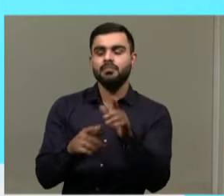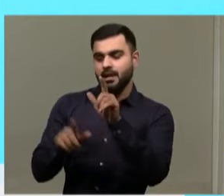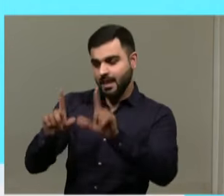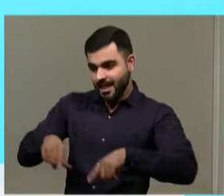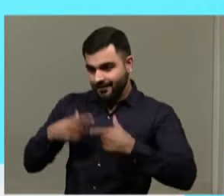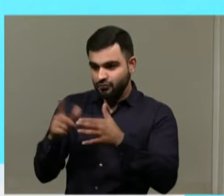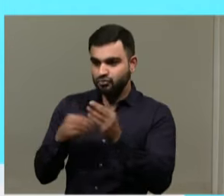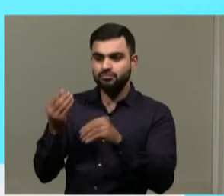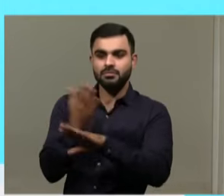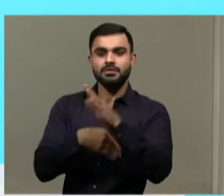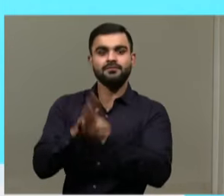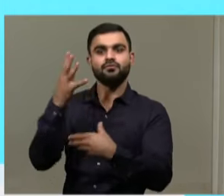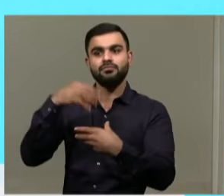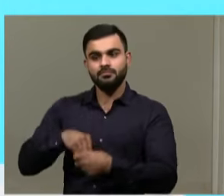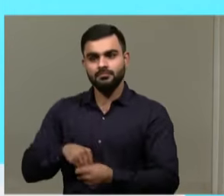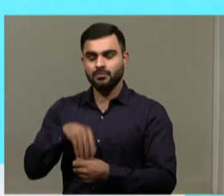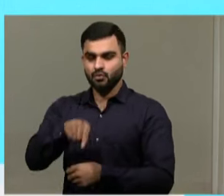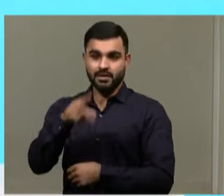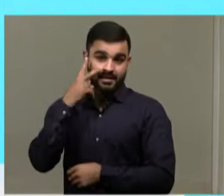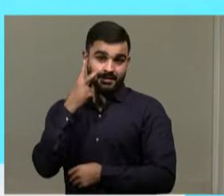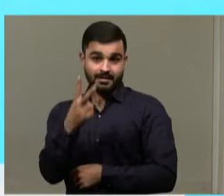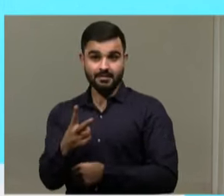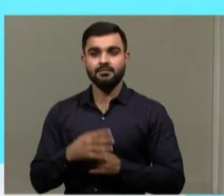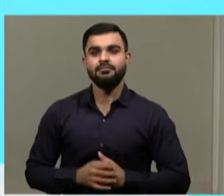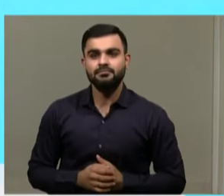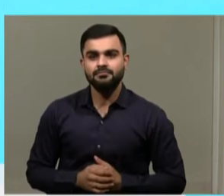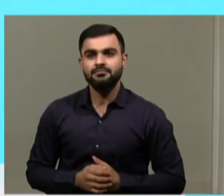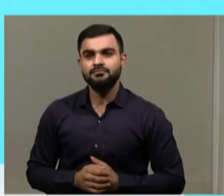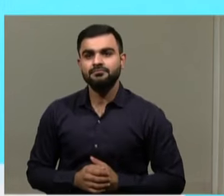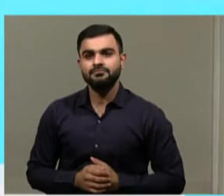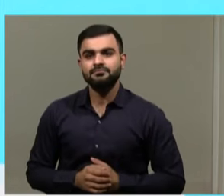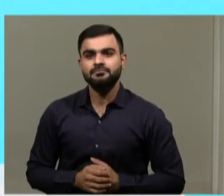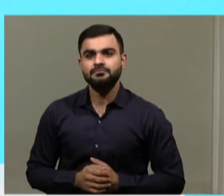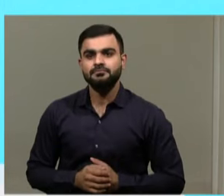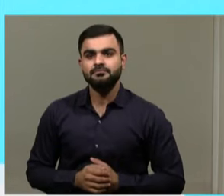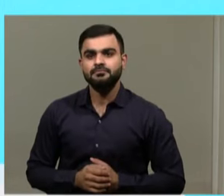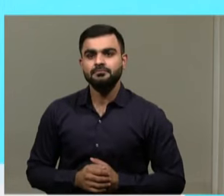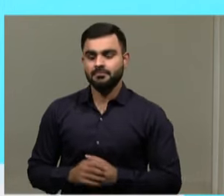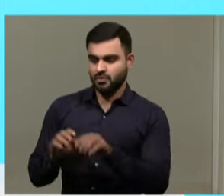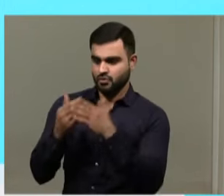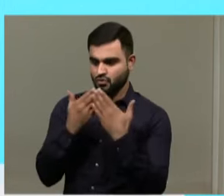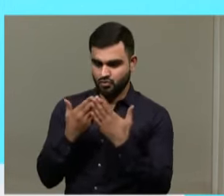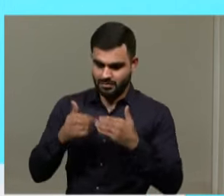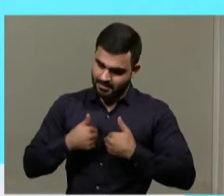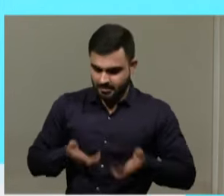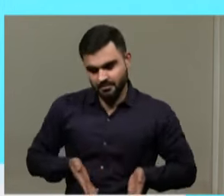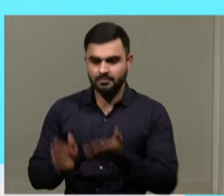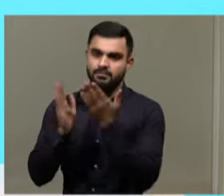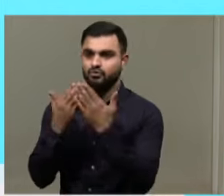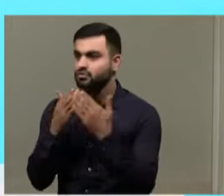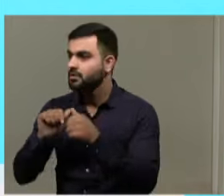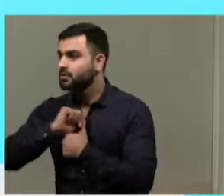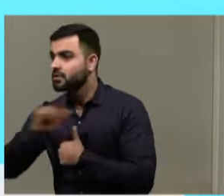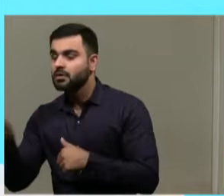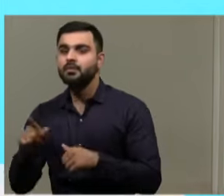disability? You see the school, like the education parole,